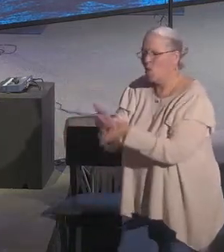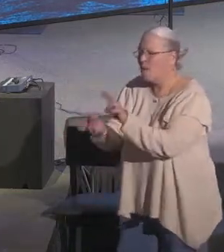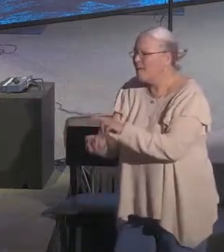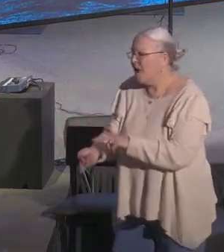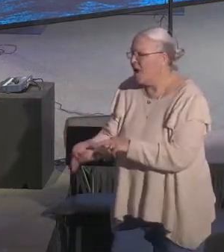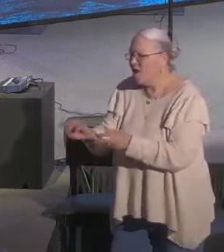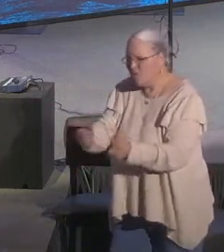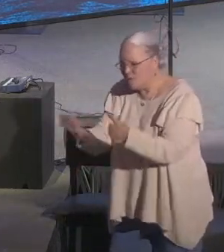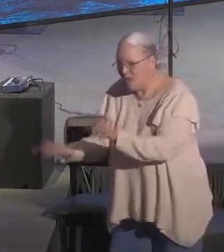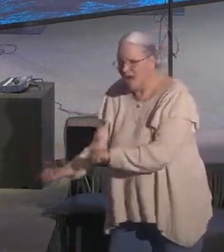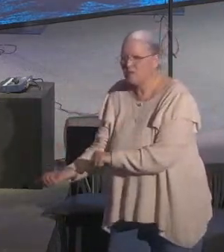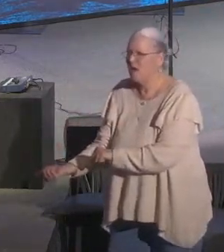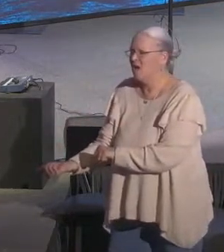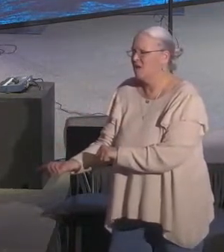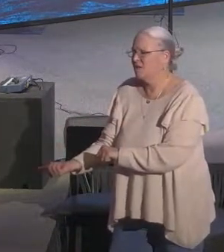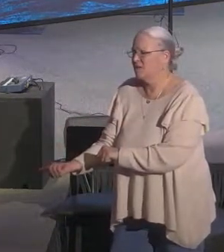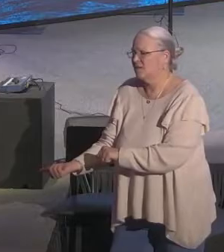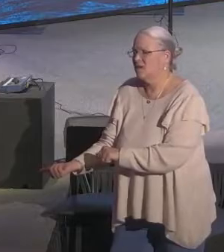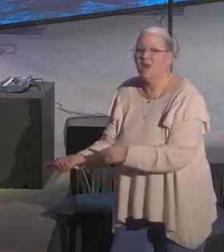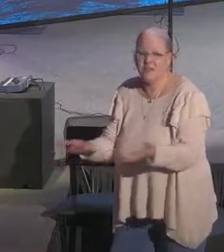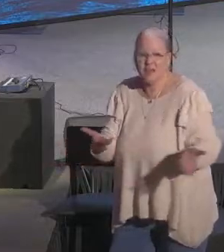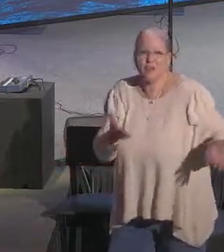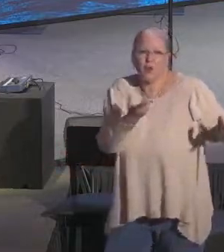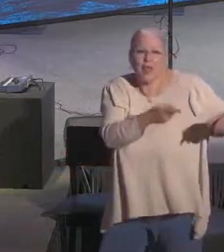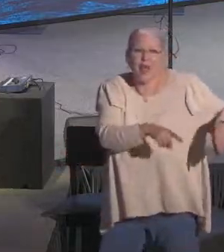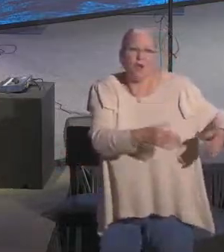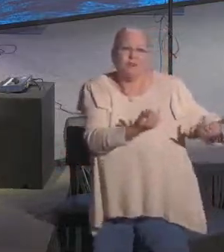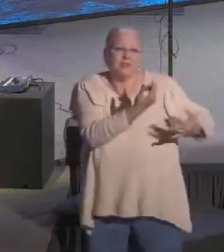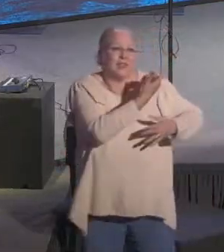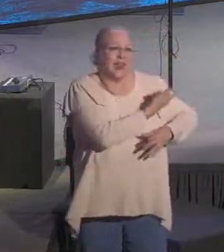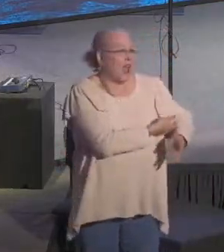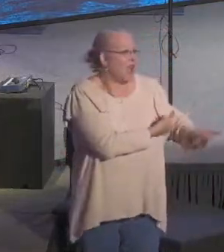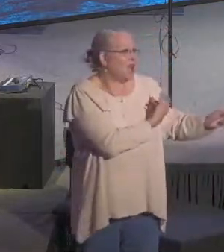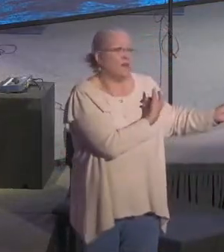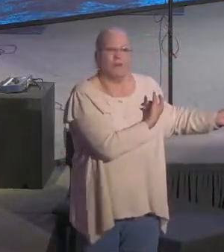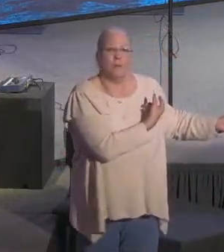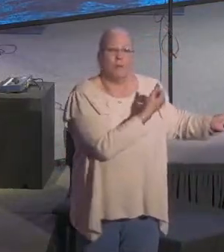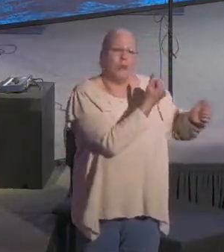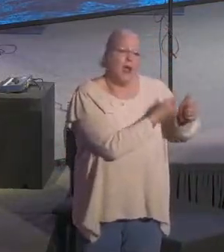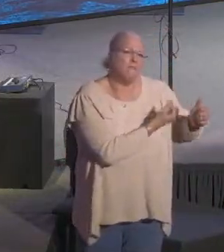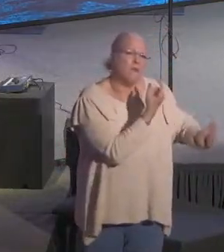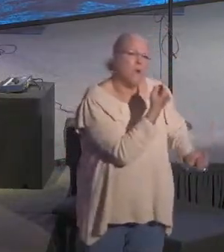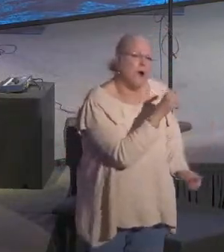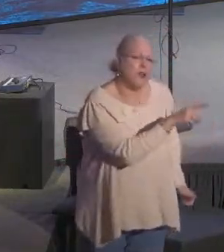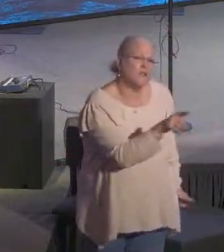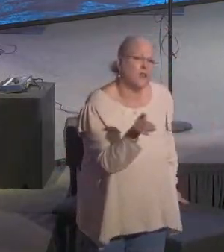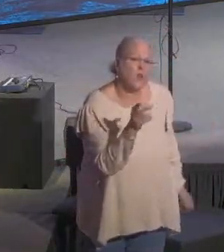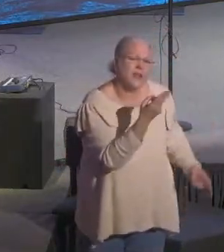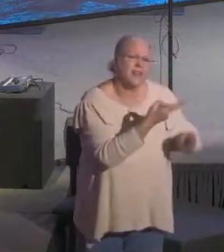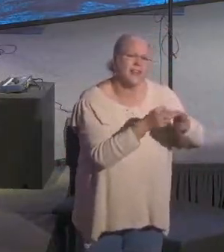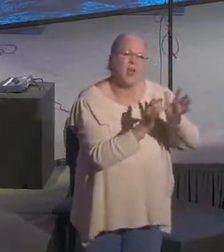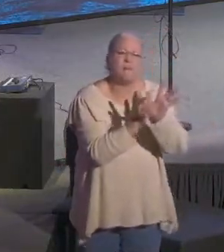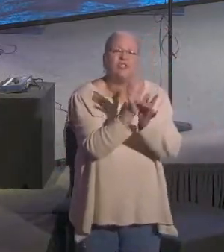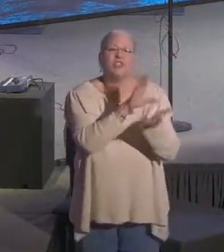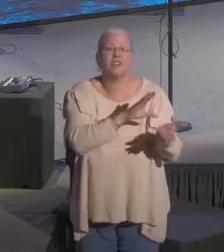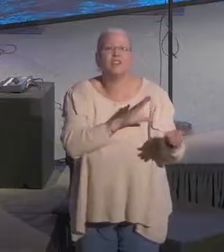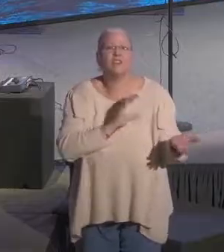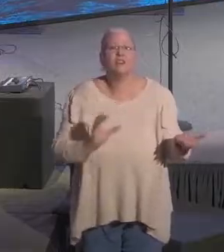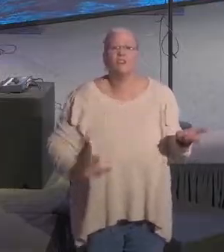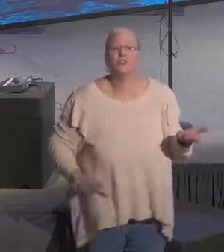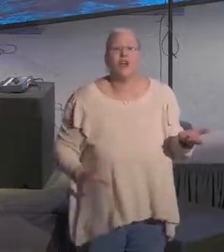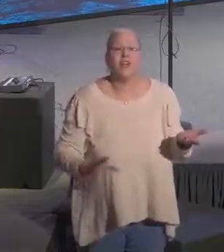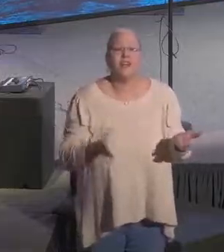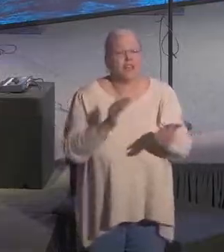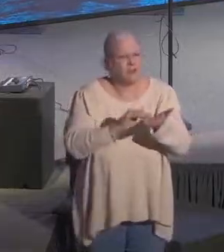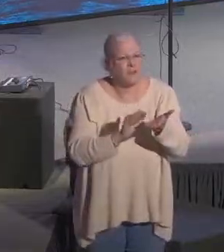of the Holy Spirit. Repent. All right? That was the message of John the Baptist. Repent. Metanoia is the word